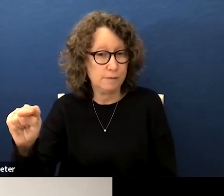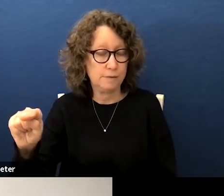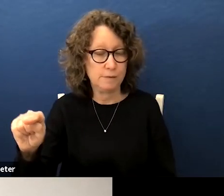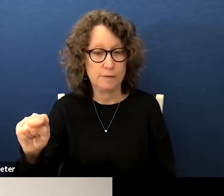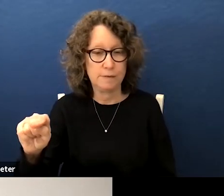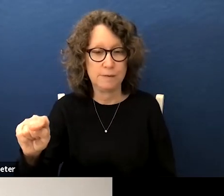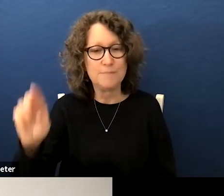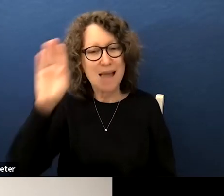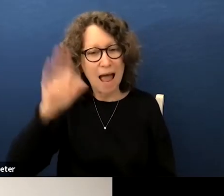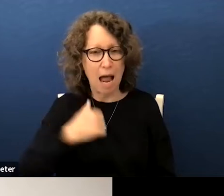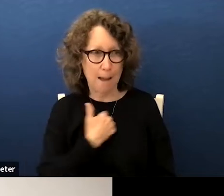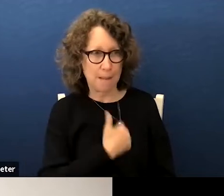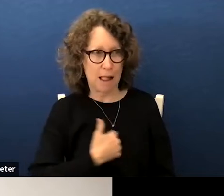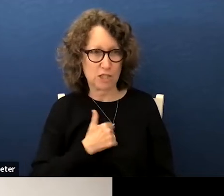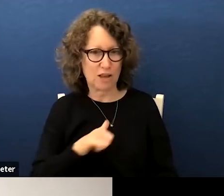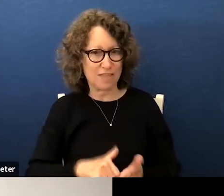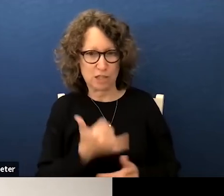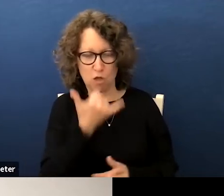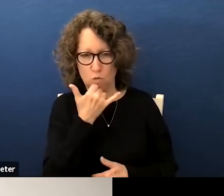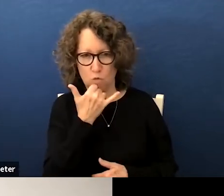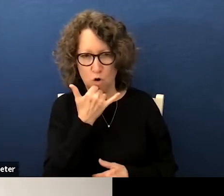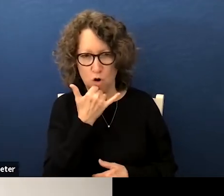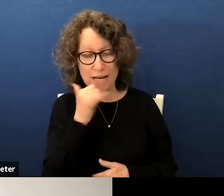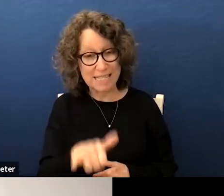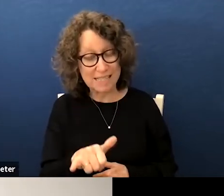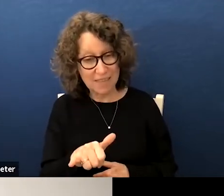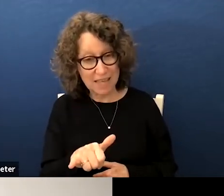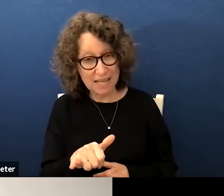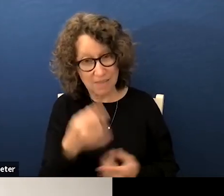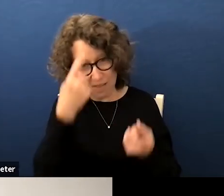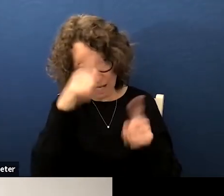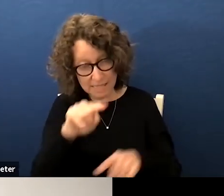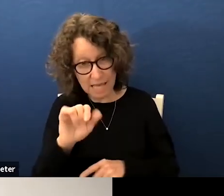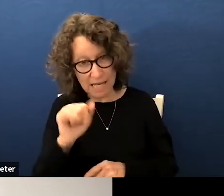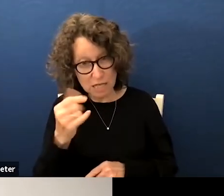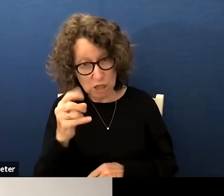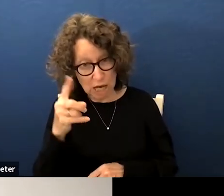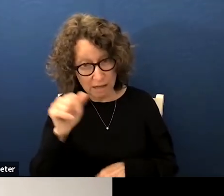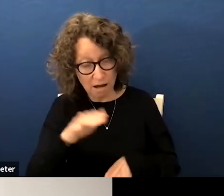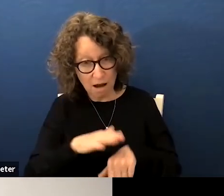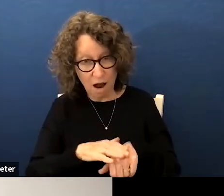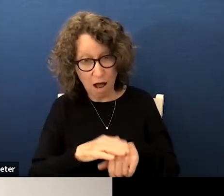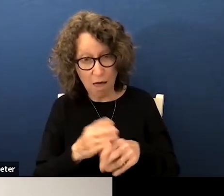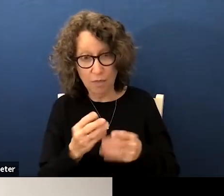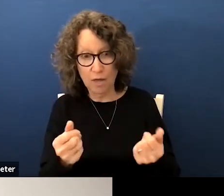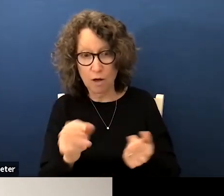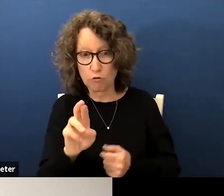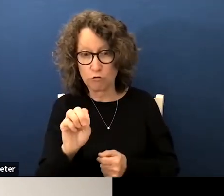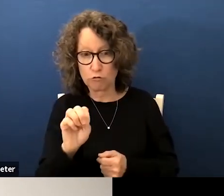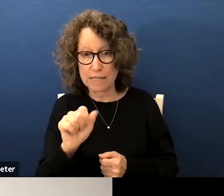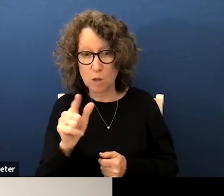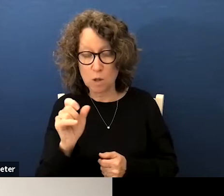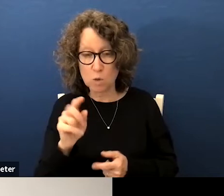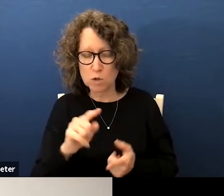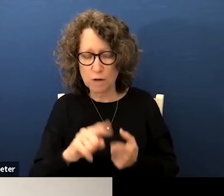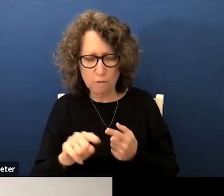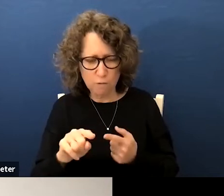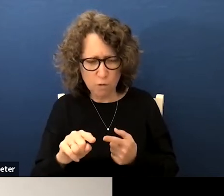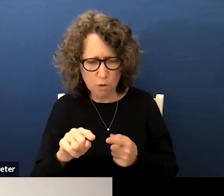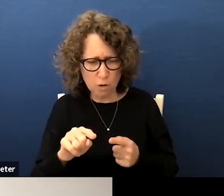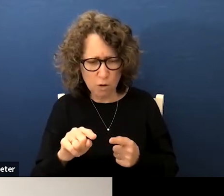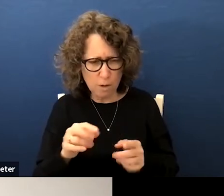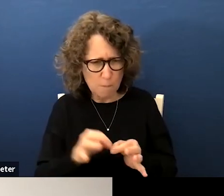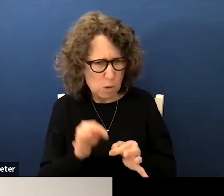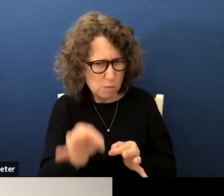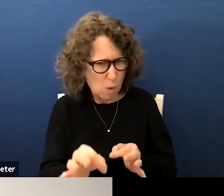hi i apologize if this is the wrong one is this the consent agenda on the uh resolution for rigorous learning